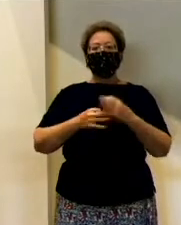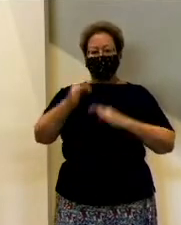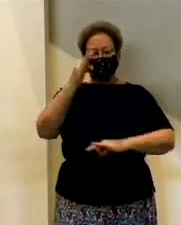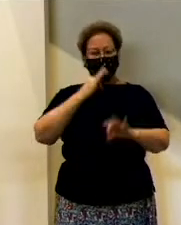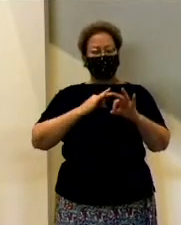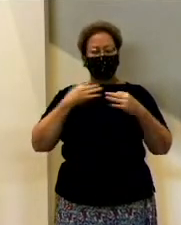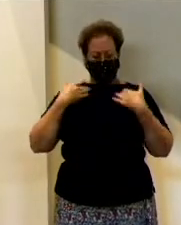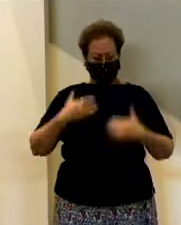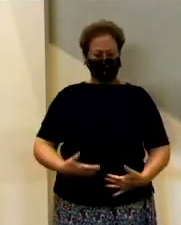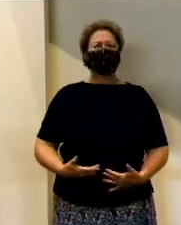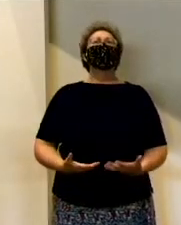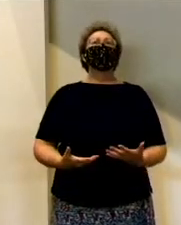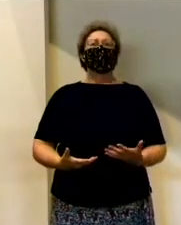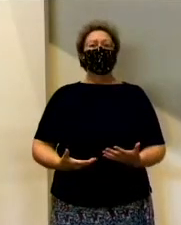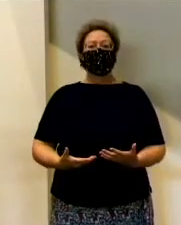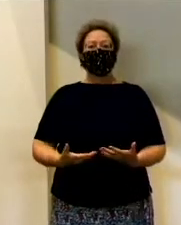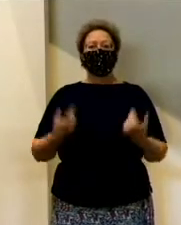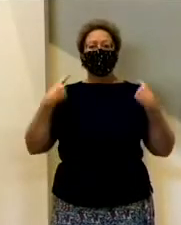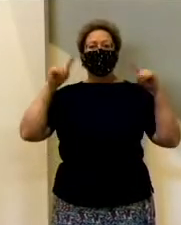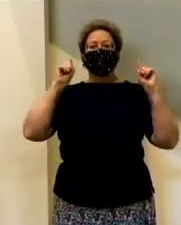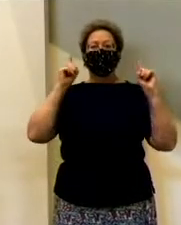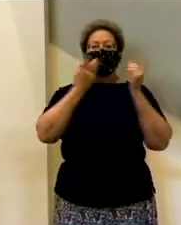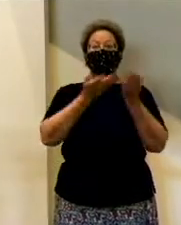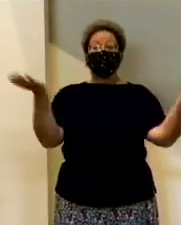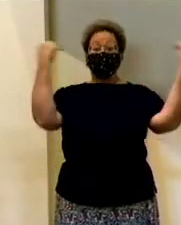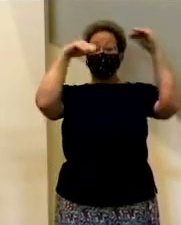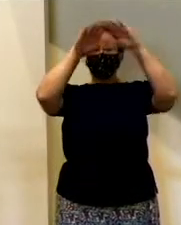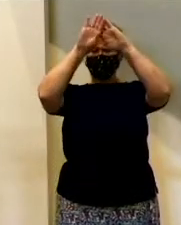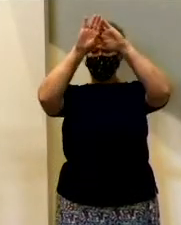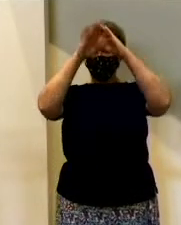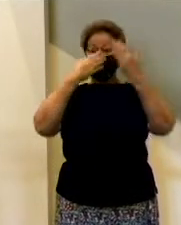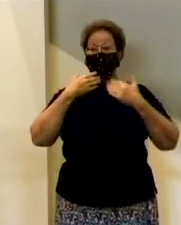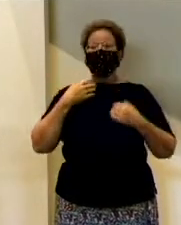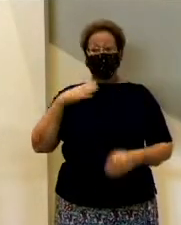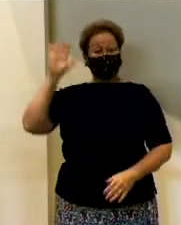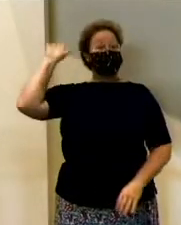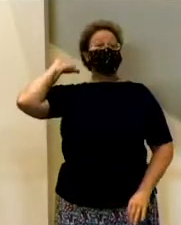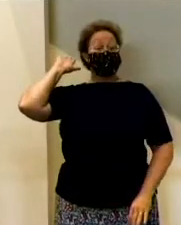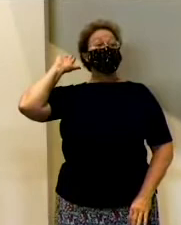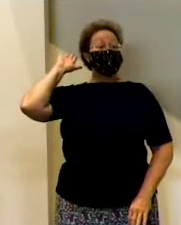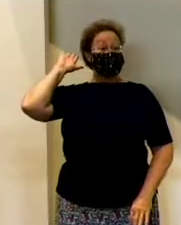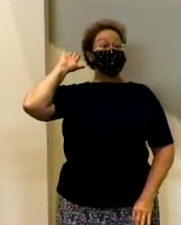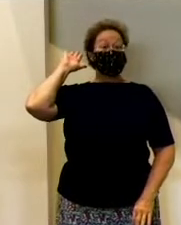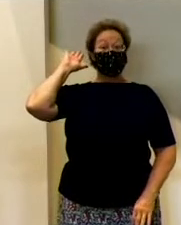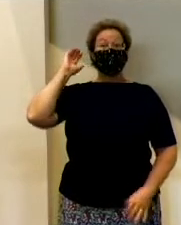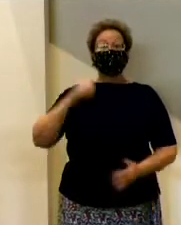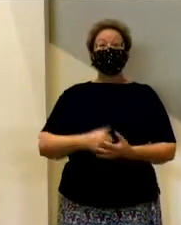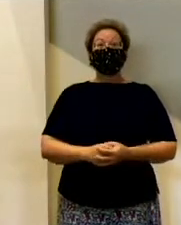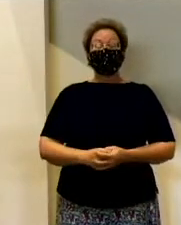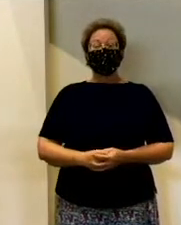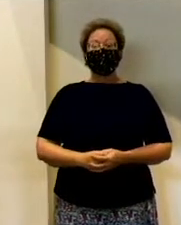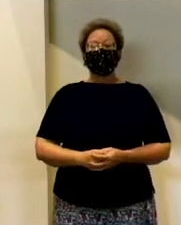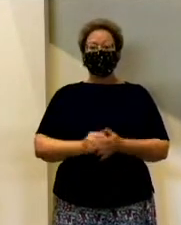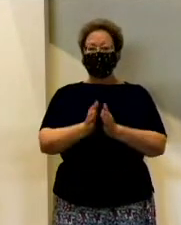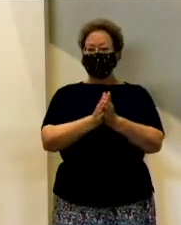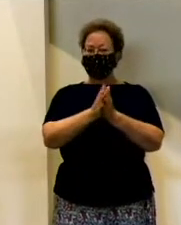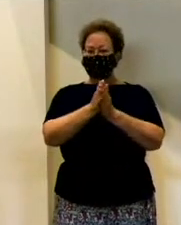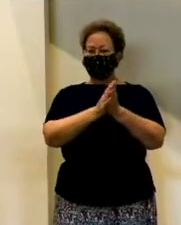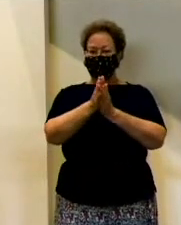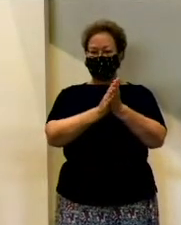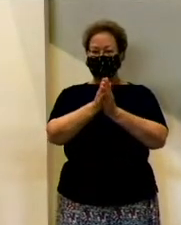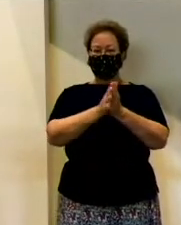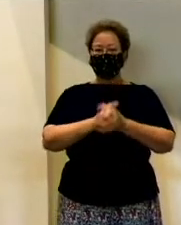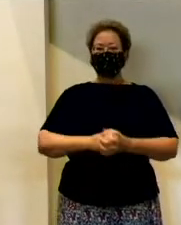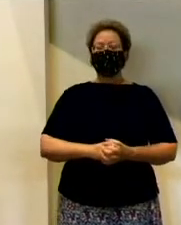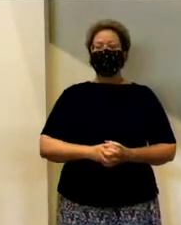in this earthly, humble body for a glorious, eternal body? I know I do. We've got a lot to look forward to when this life